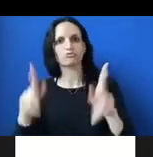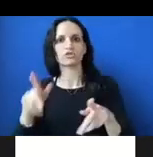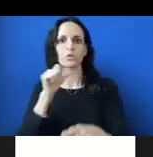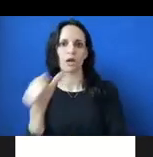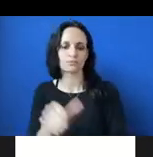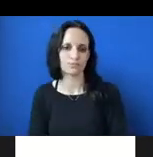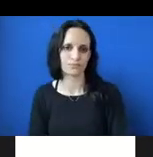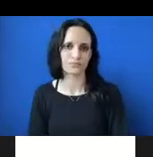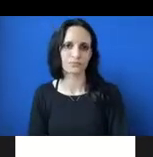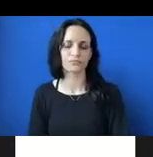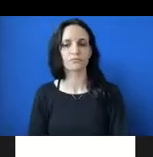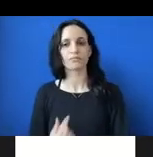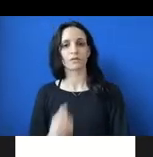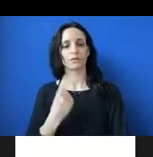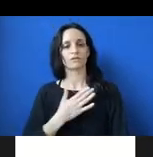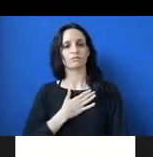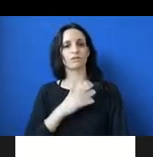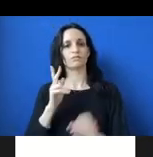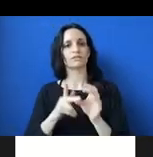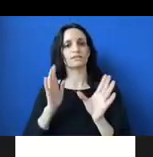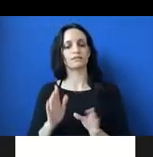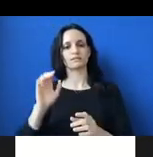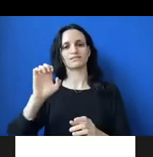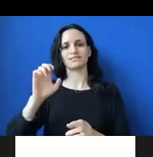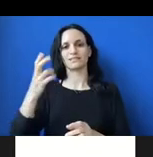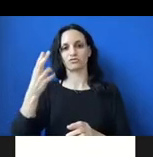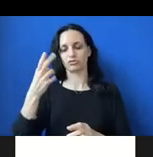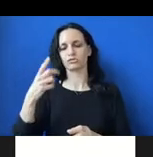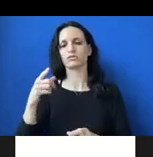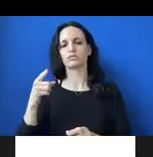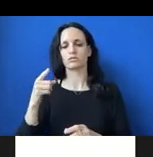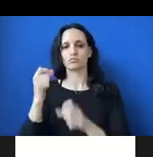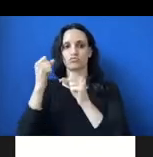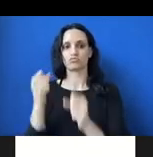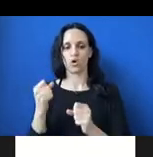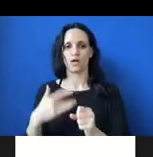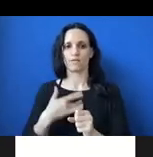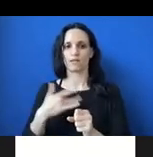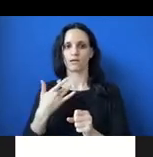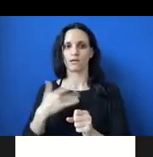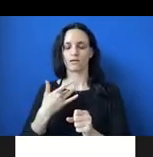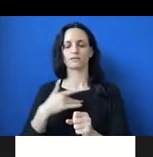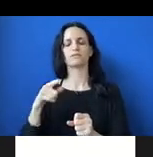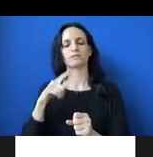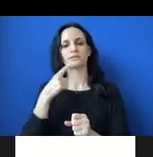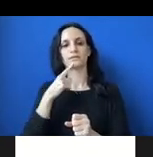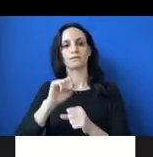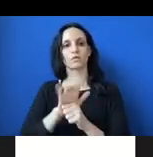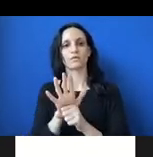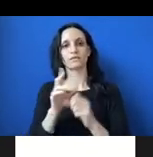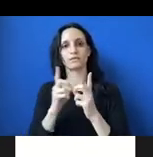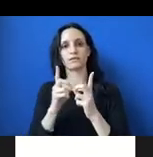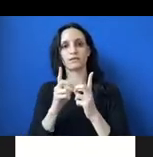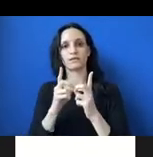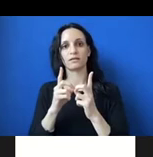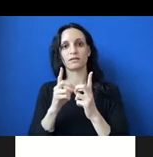So one of my participants, EH in particular, had very strong views on this, saying that these COVID dates, um, like going